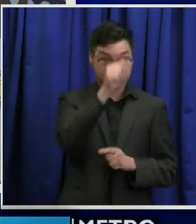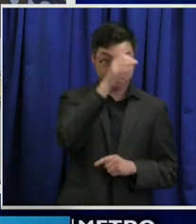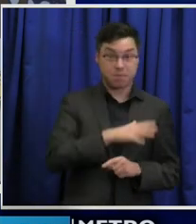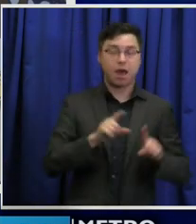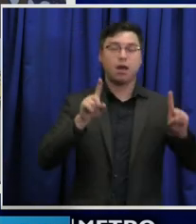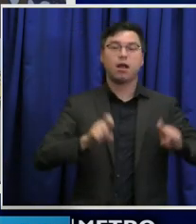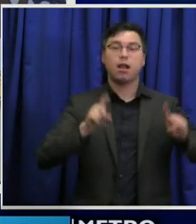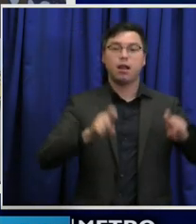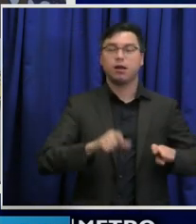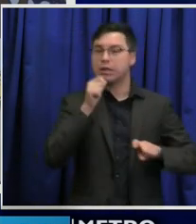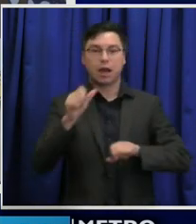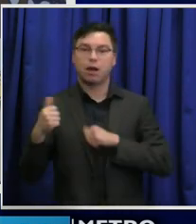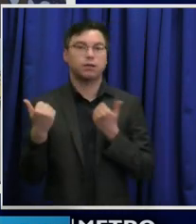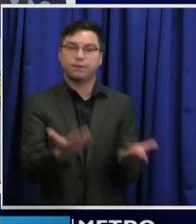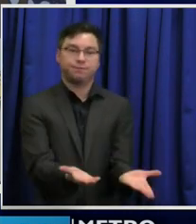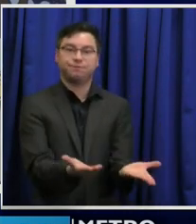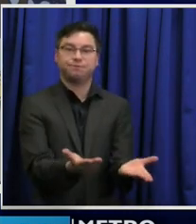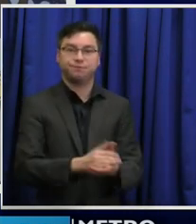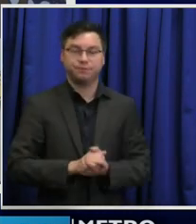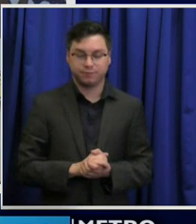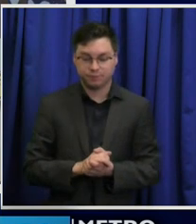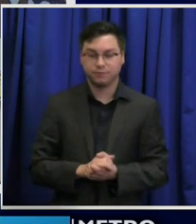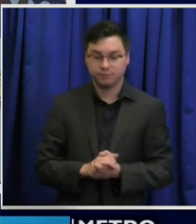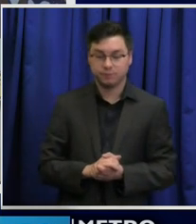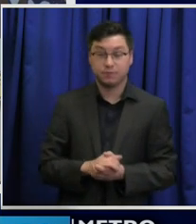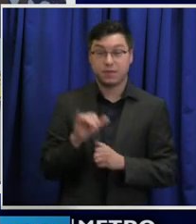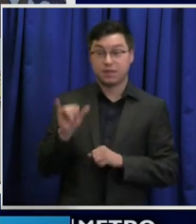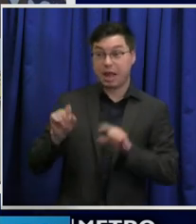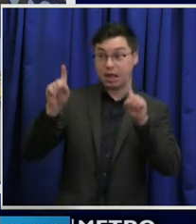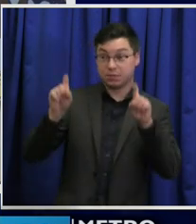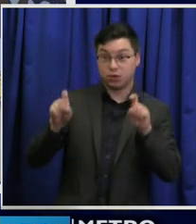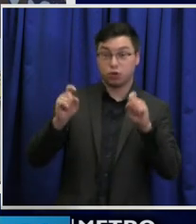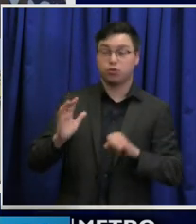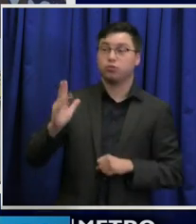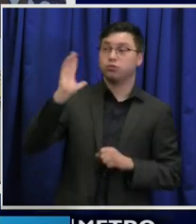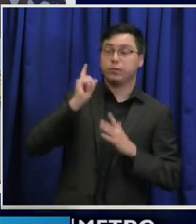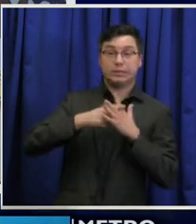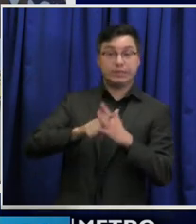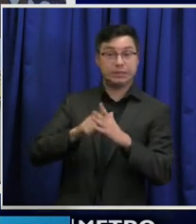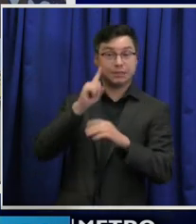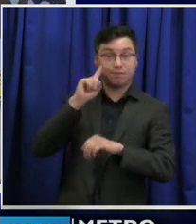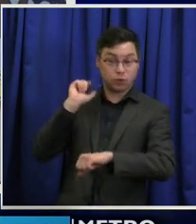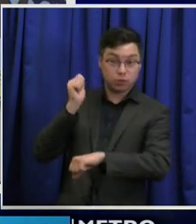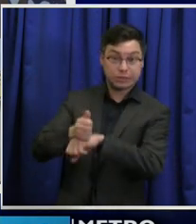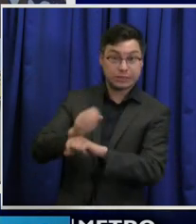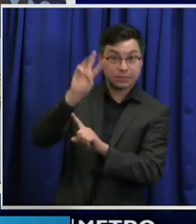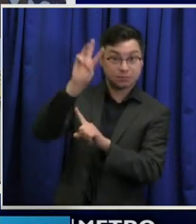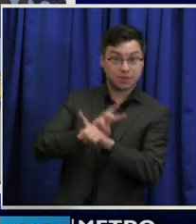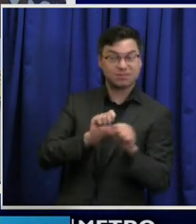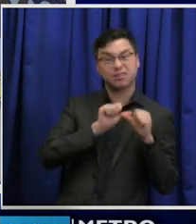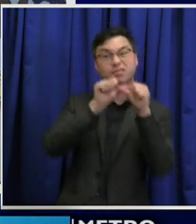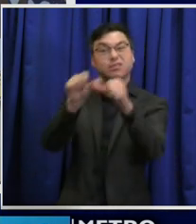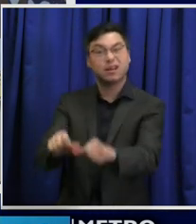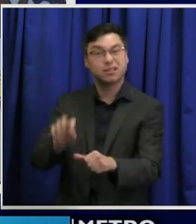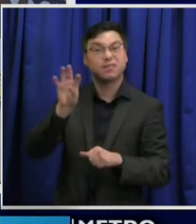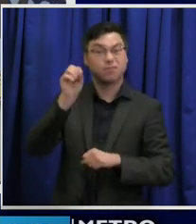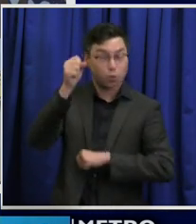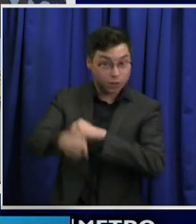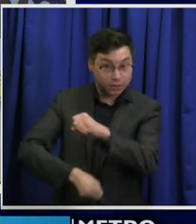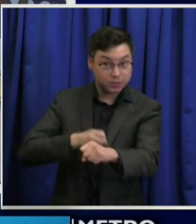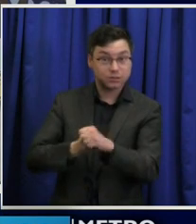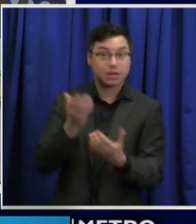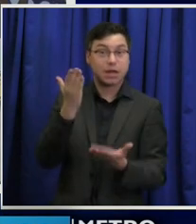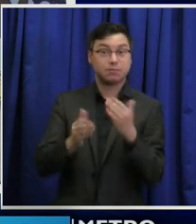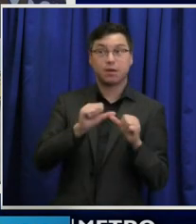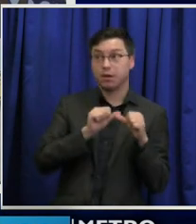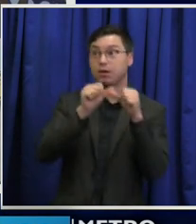disease. This experiment that was originally planned for six months lasted 40 years and may have lasted